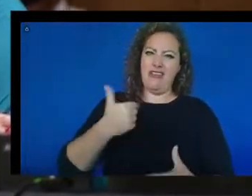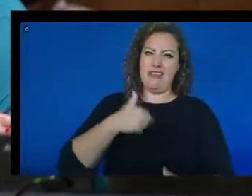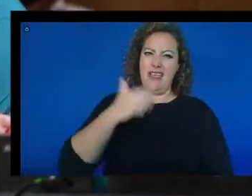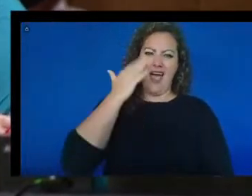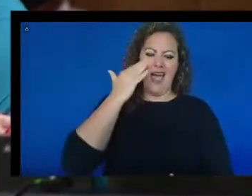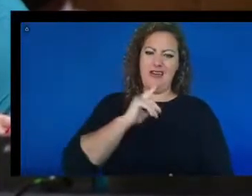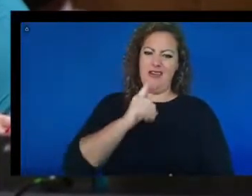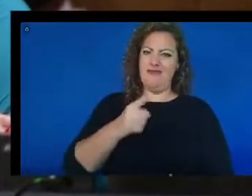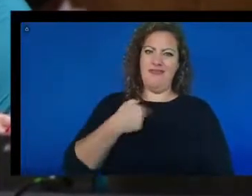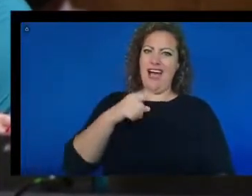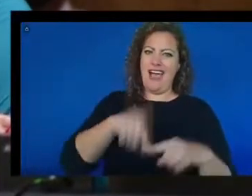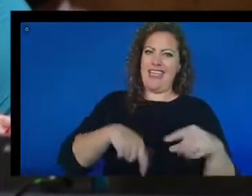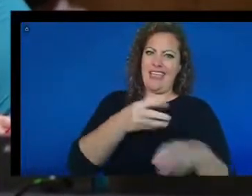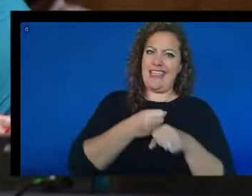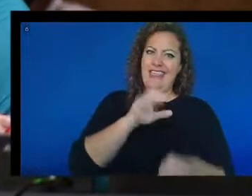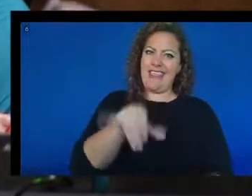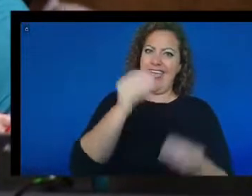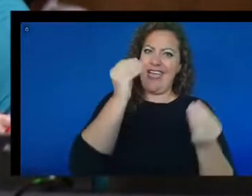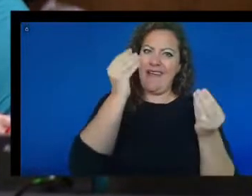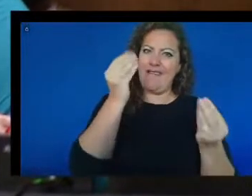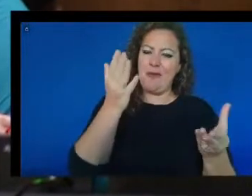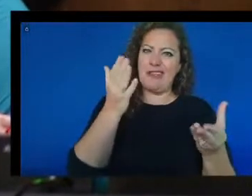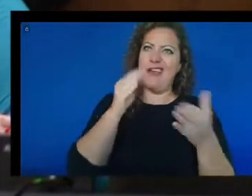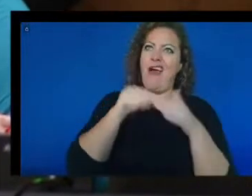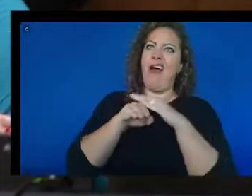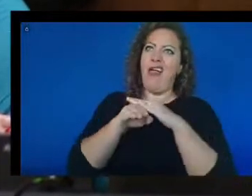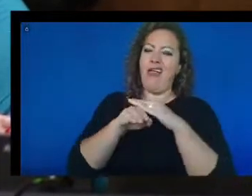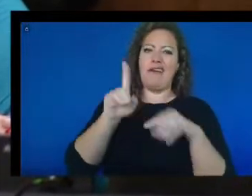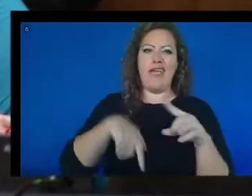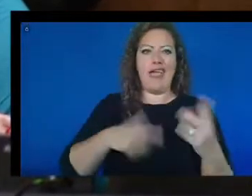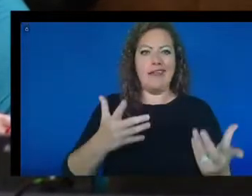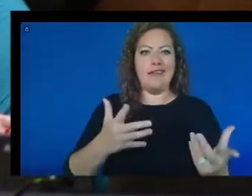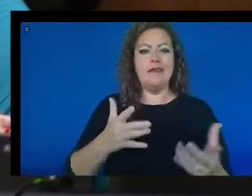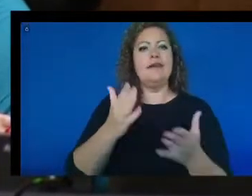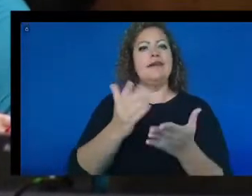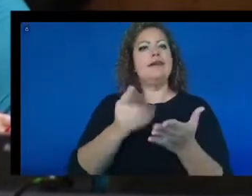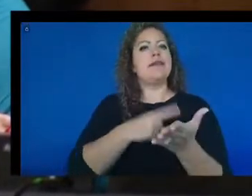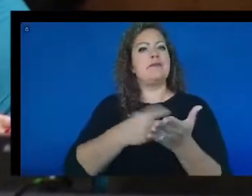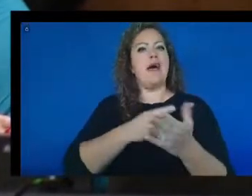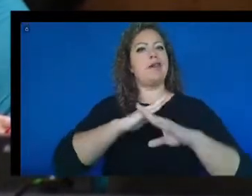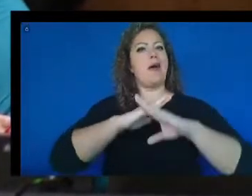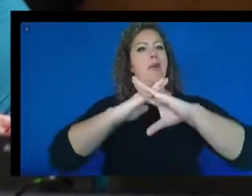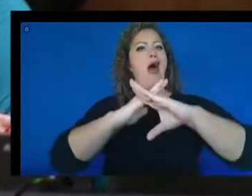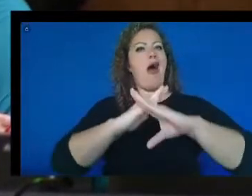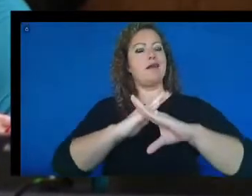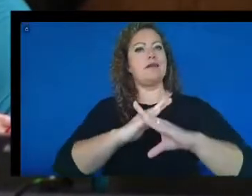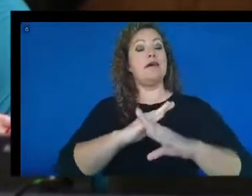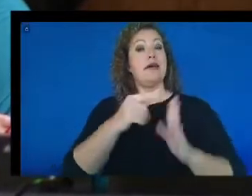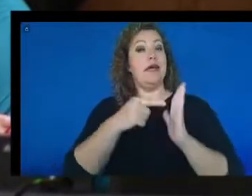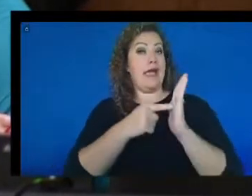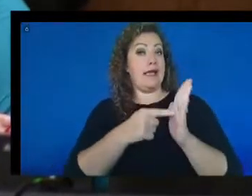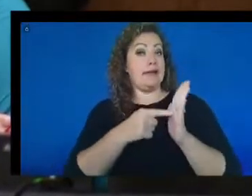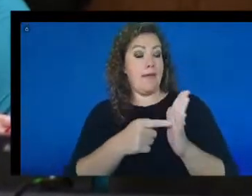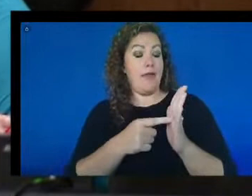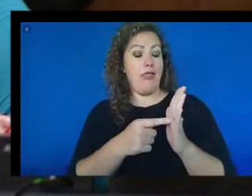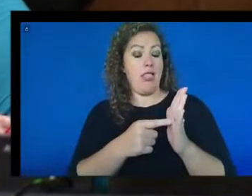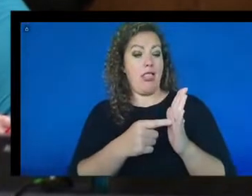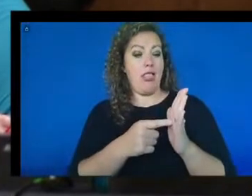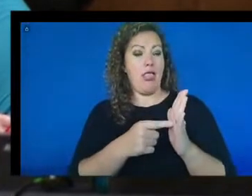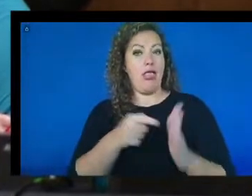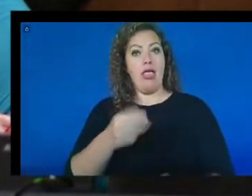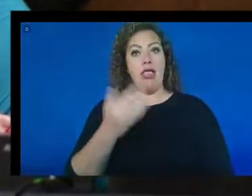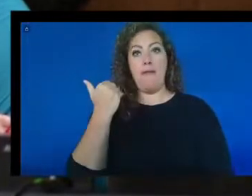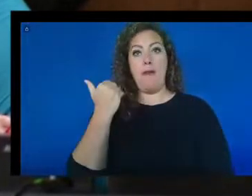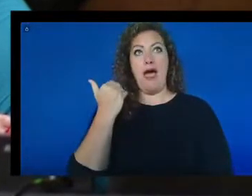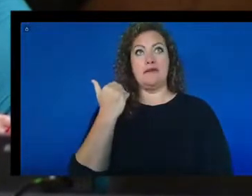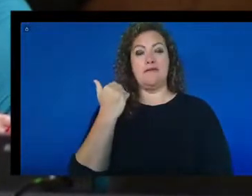can't get that information completely. Sometimes there's roadblocks. As an example, you know, this past few